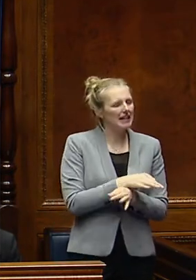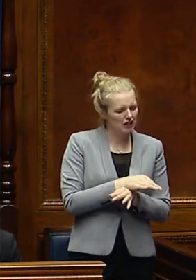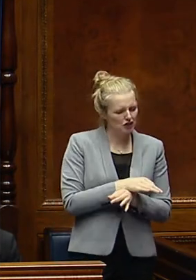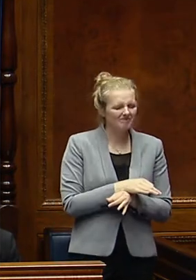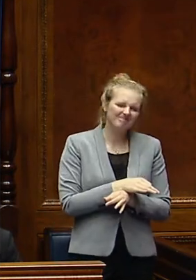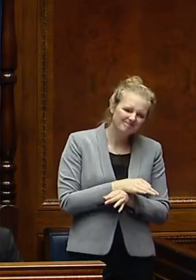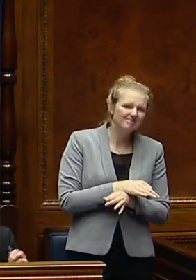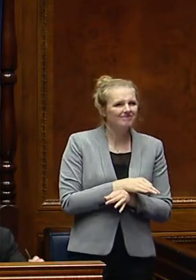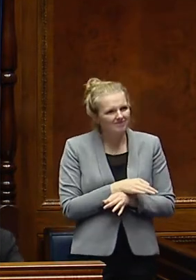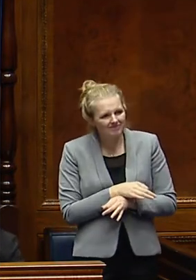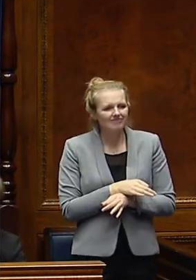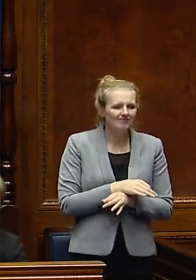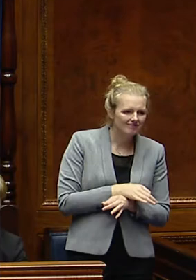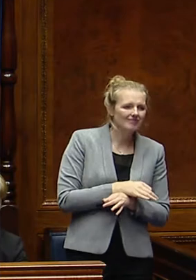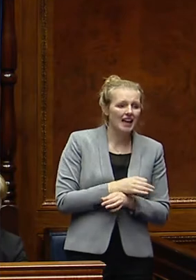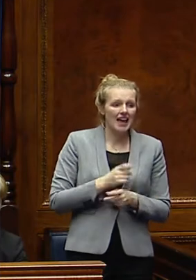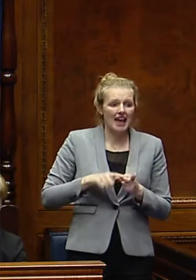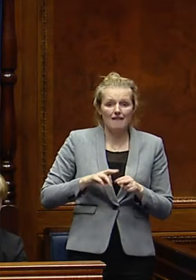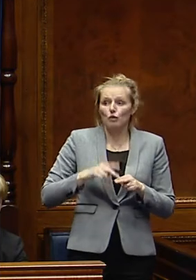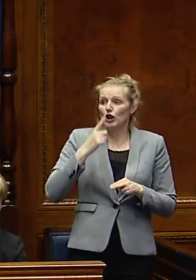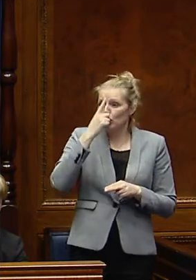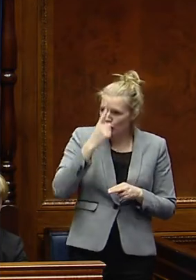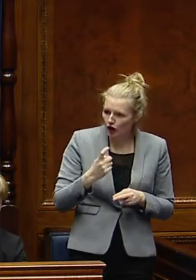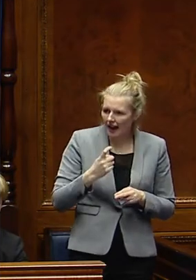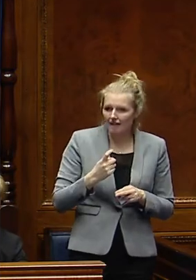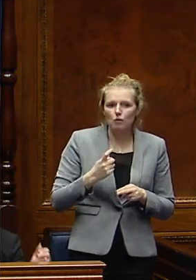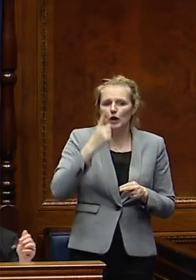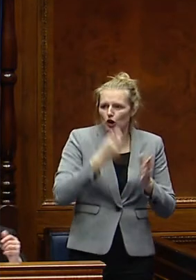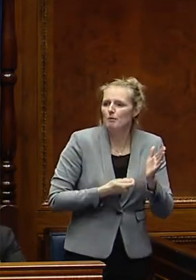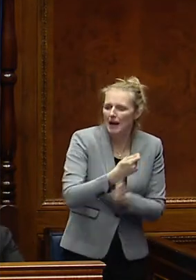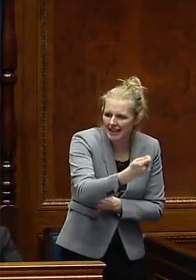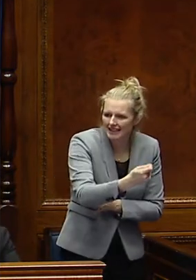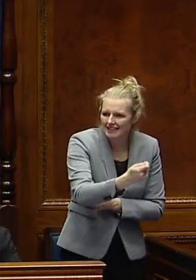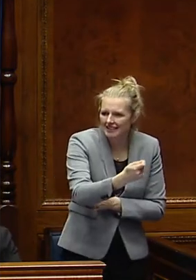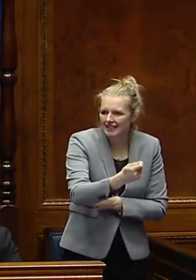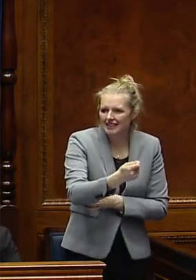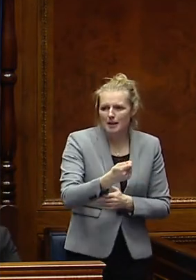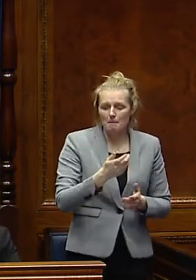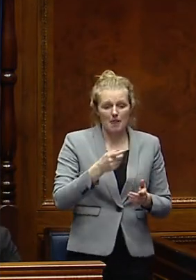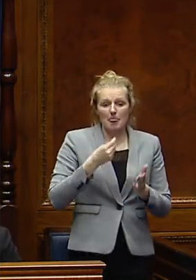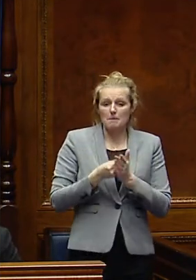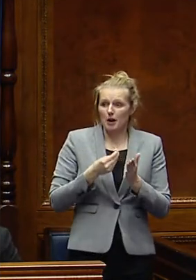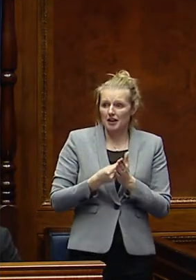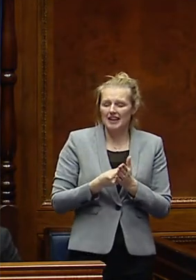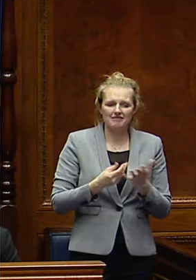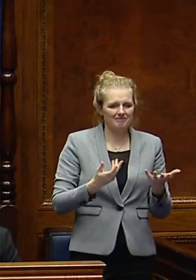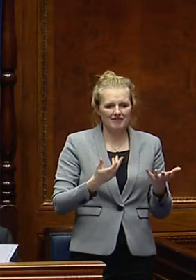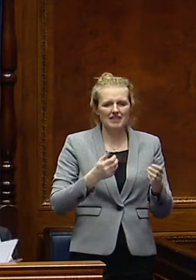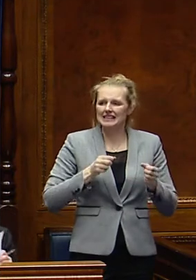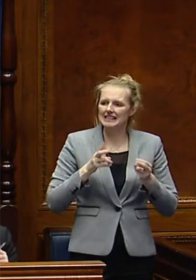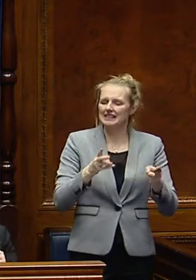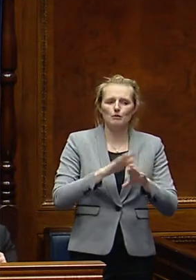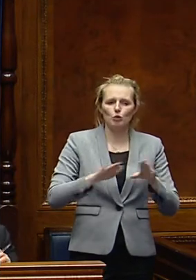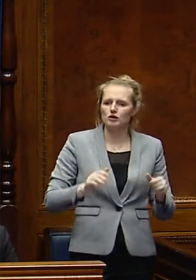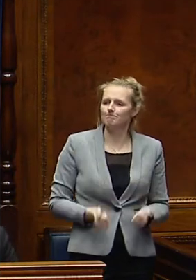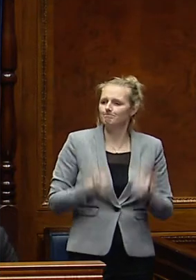system would have taken some of that money if we had to pay it out. So in fact it was not actually going to protect the most vulnerable. An announcement that I am going to